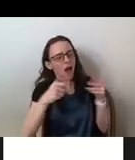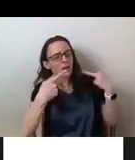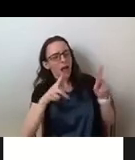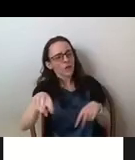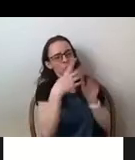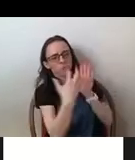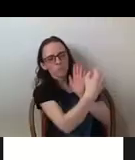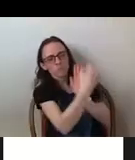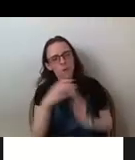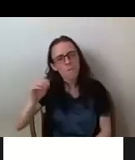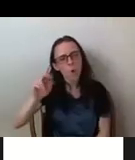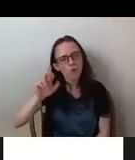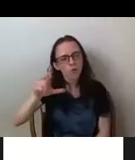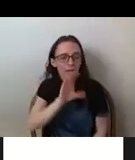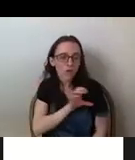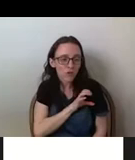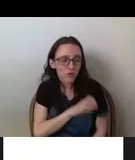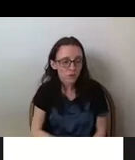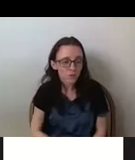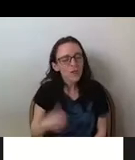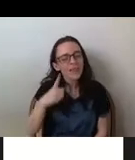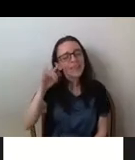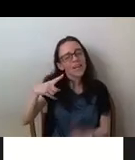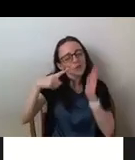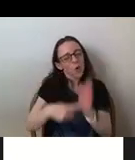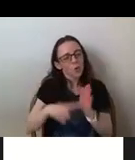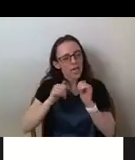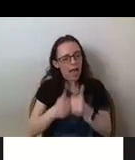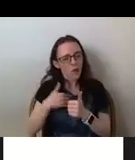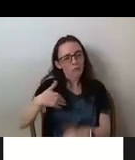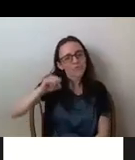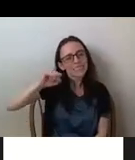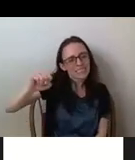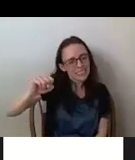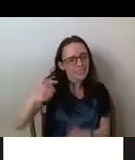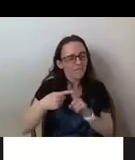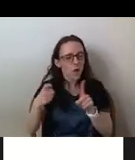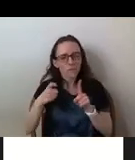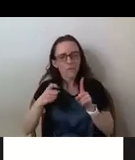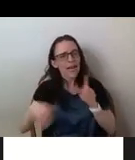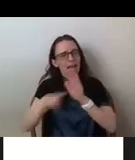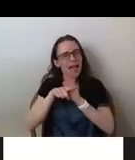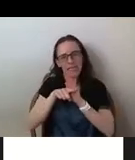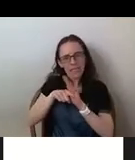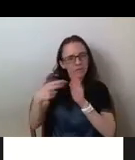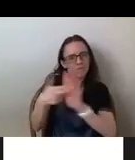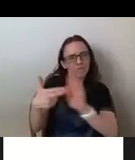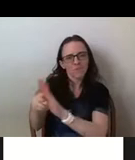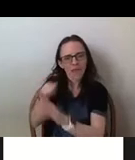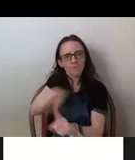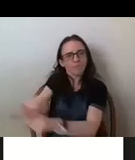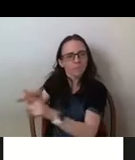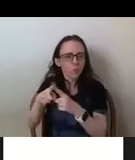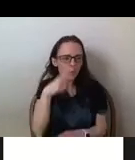it kind of shows how respectability politics as a former resistance from negative troops that were put on black people during this time period.